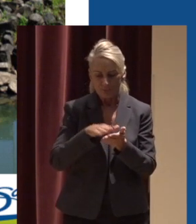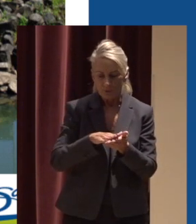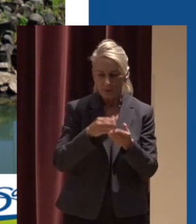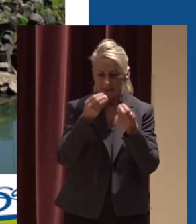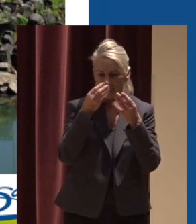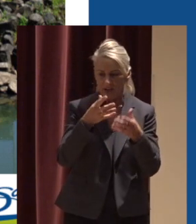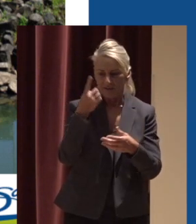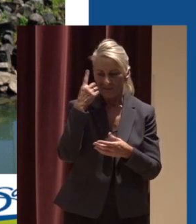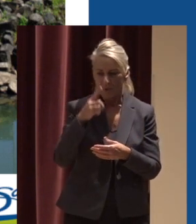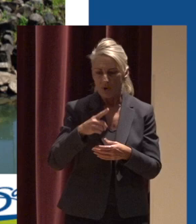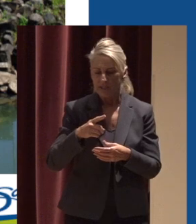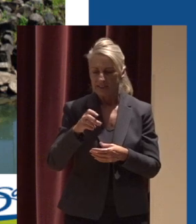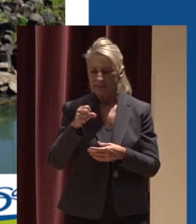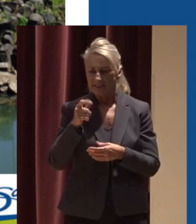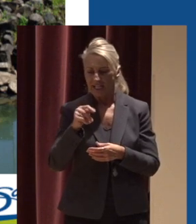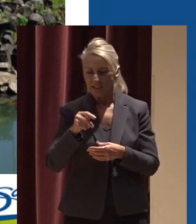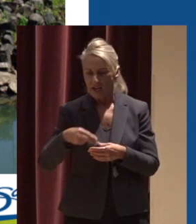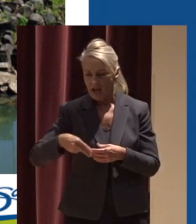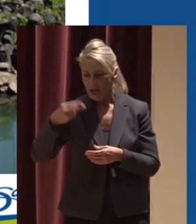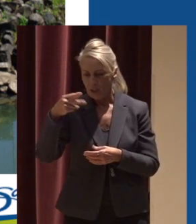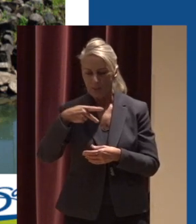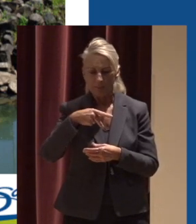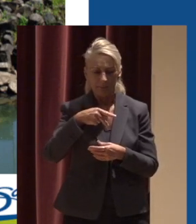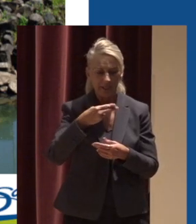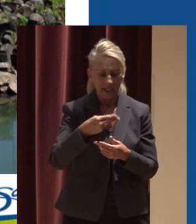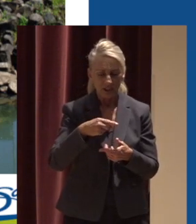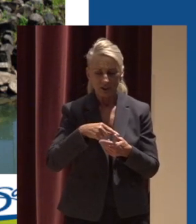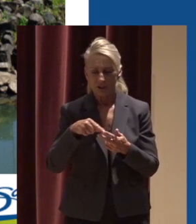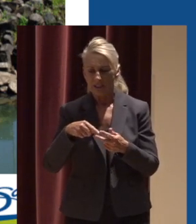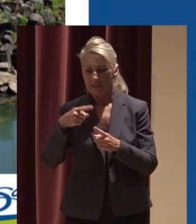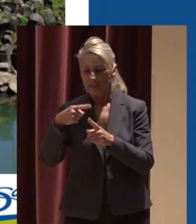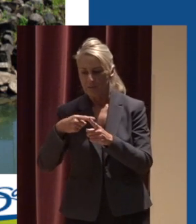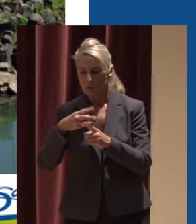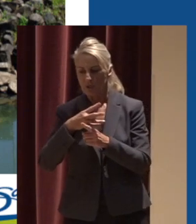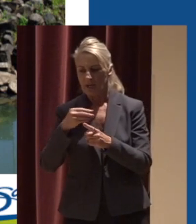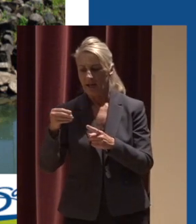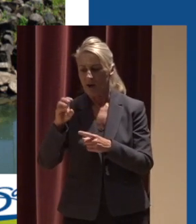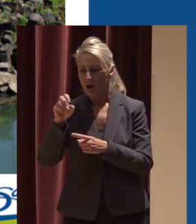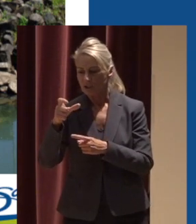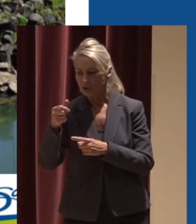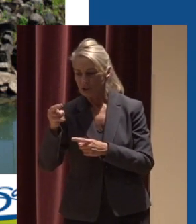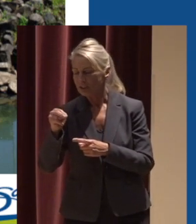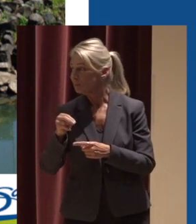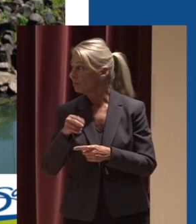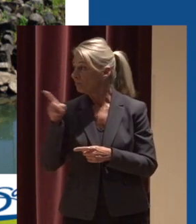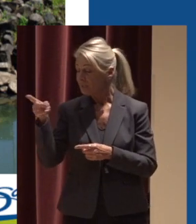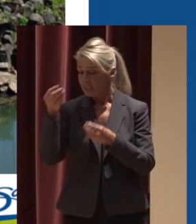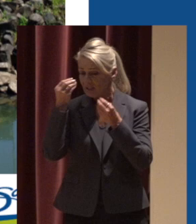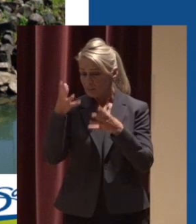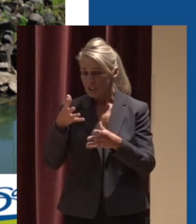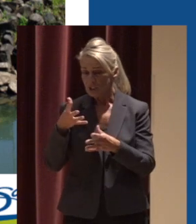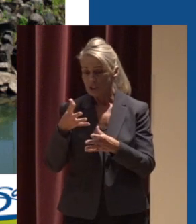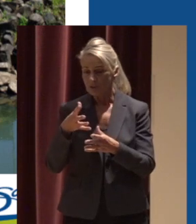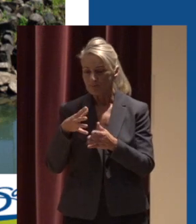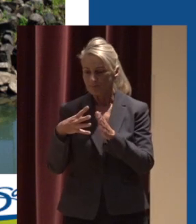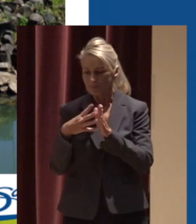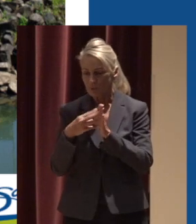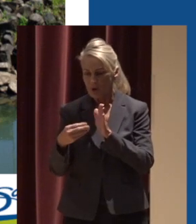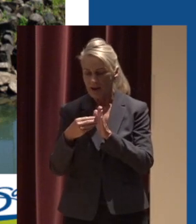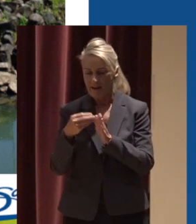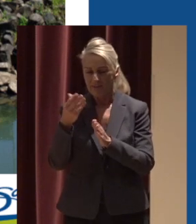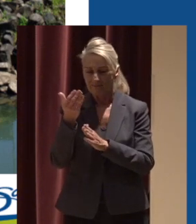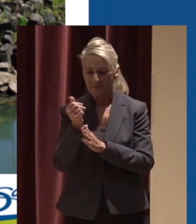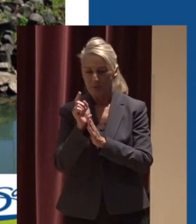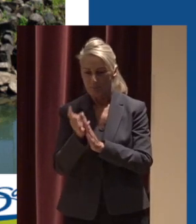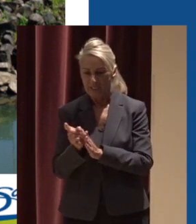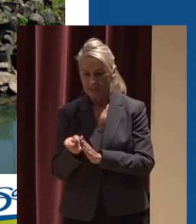height, pH, connectivity, temperature, dissolved oxygen, and turbidity the data is recorded every 15 minutes and